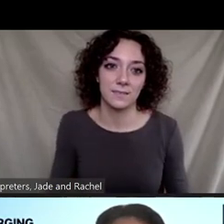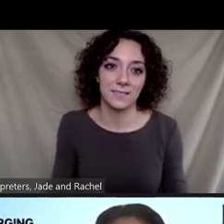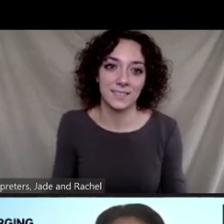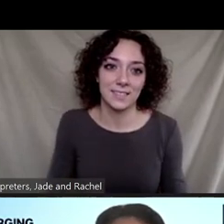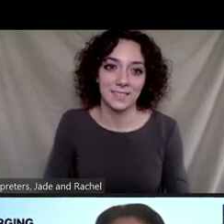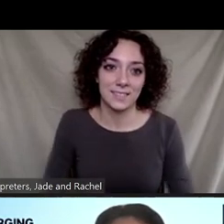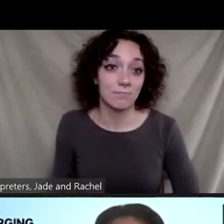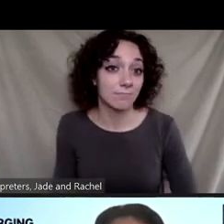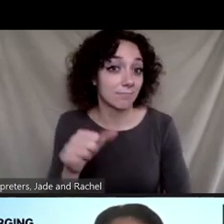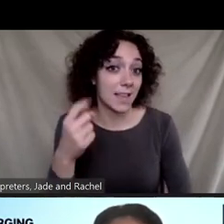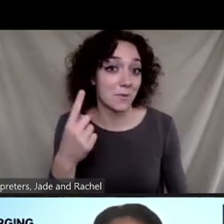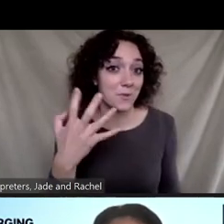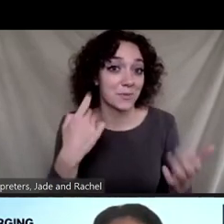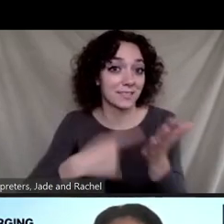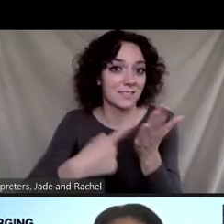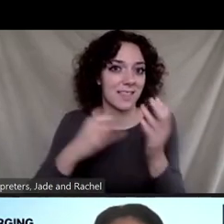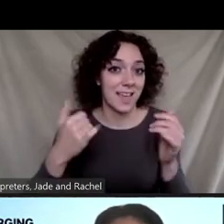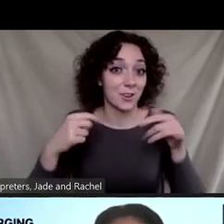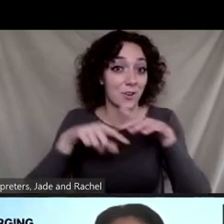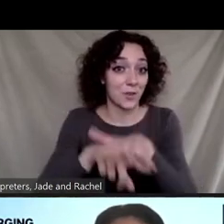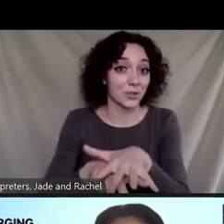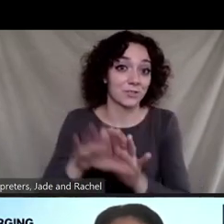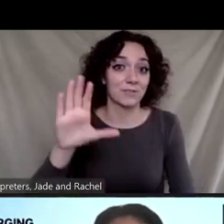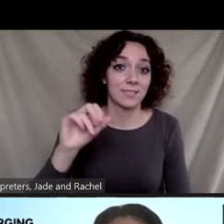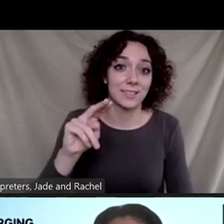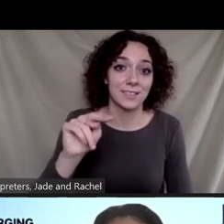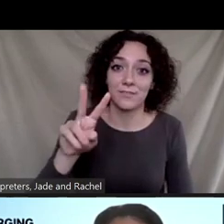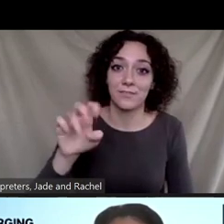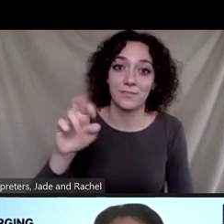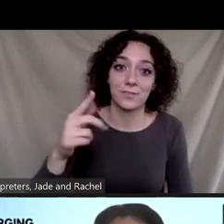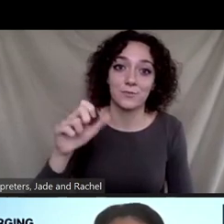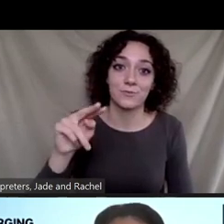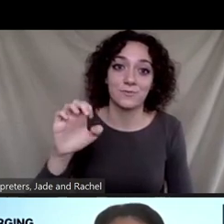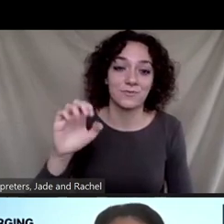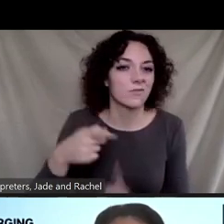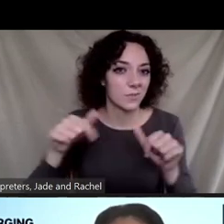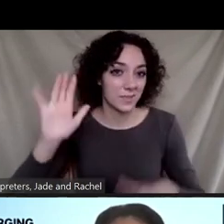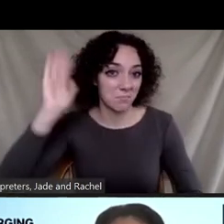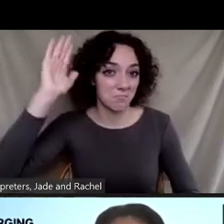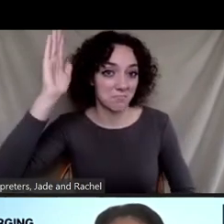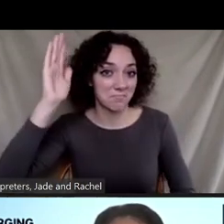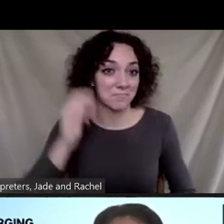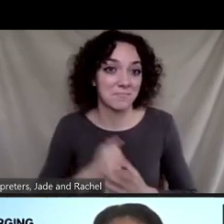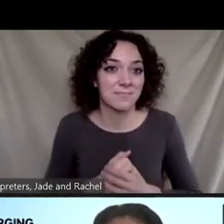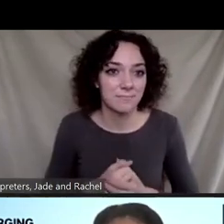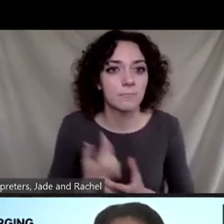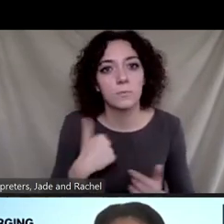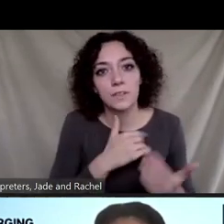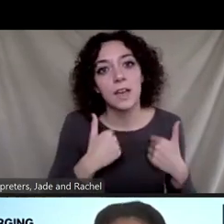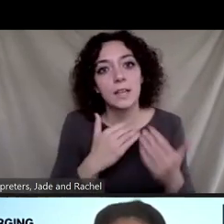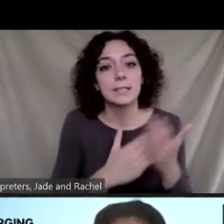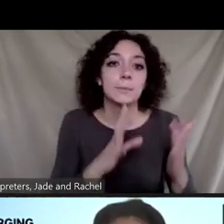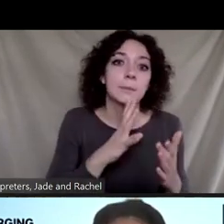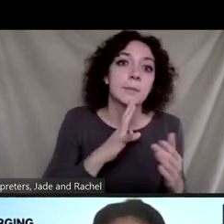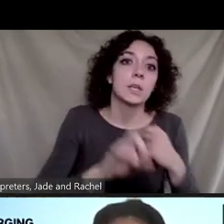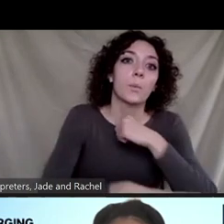Anyone want to talk about convergence or anything they've realized from this presentation? We had people speak on, you know, wastewater, air,